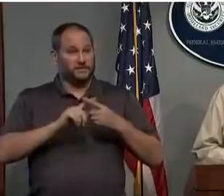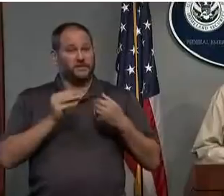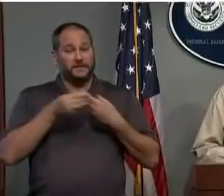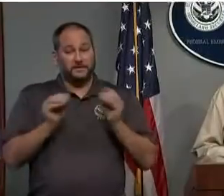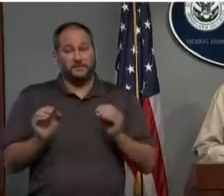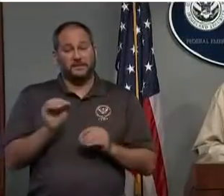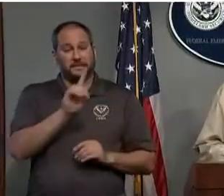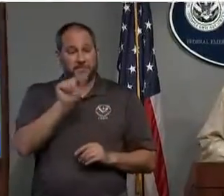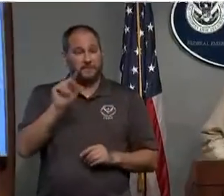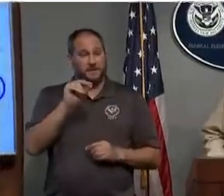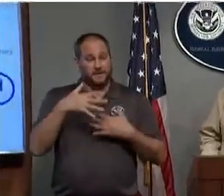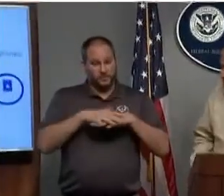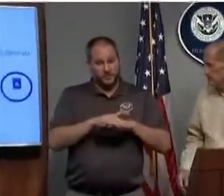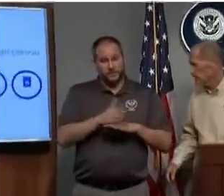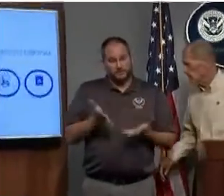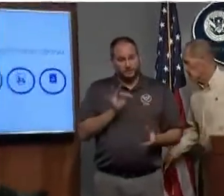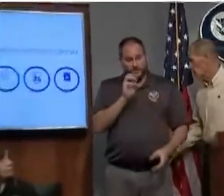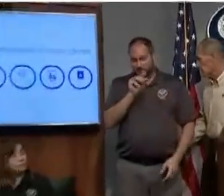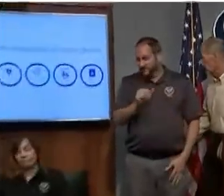Disability Integration with FEMA.